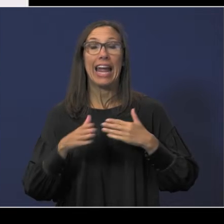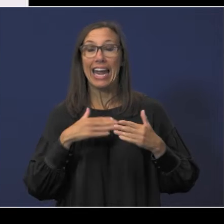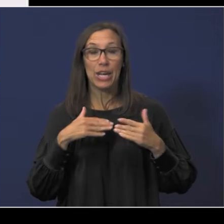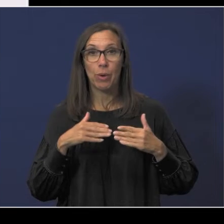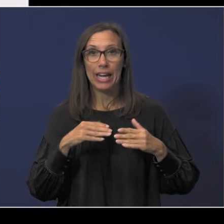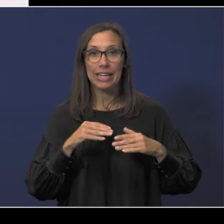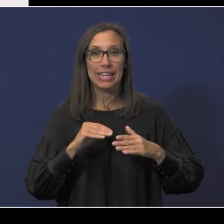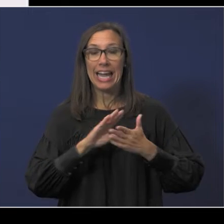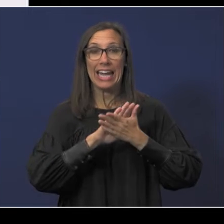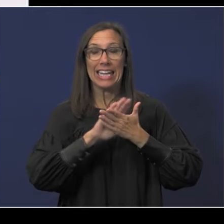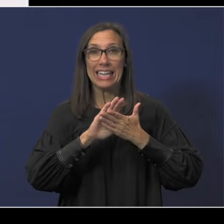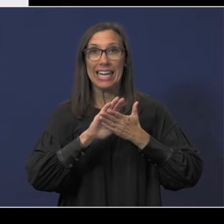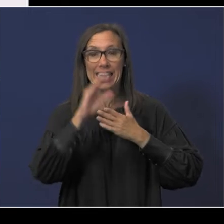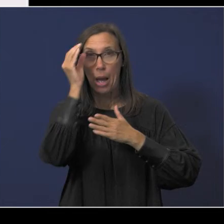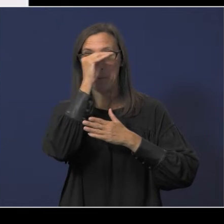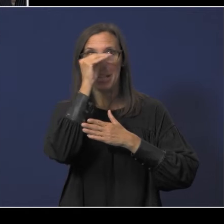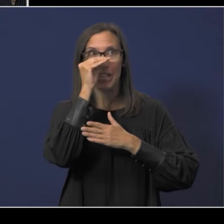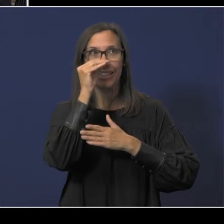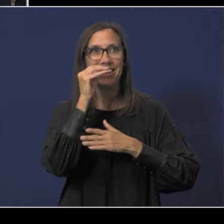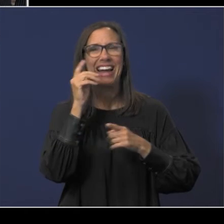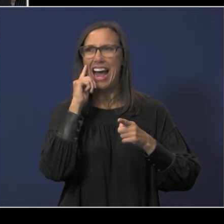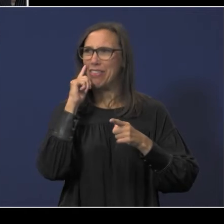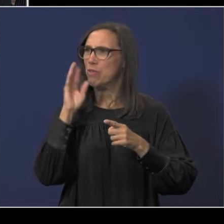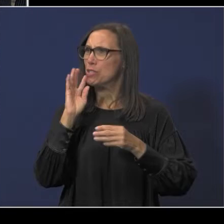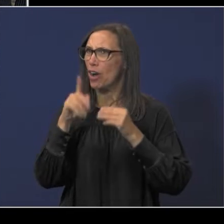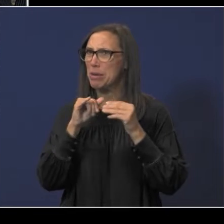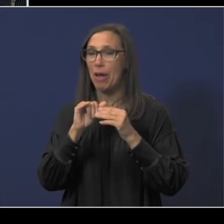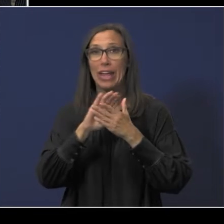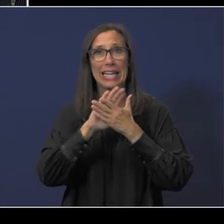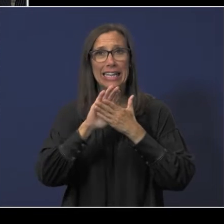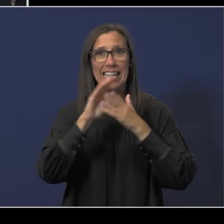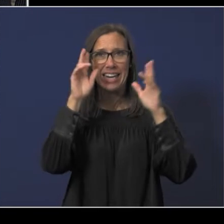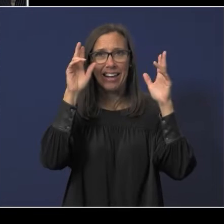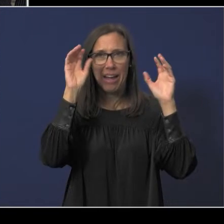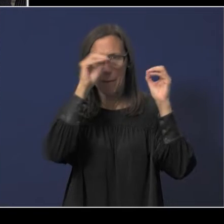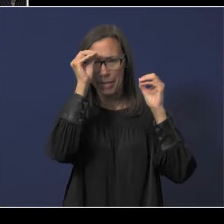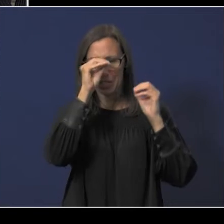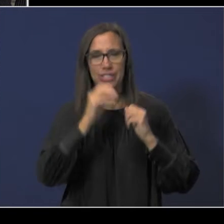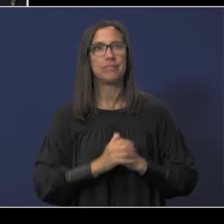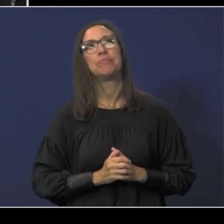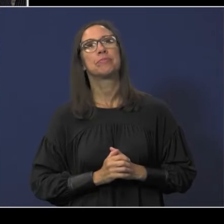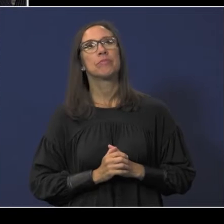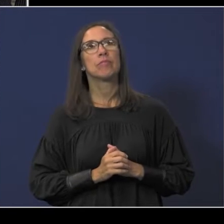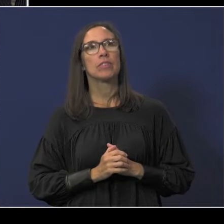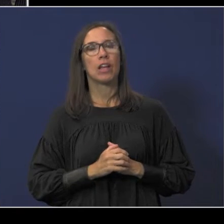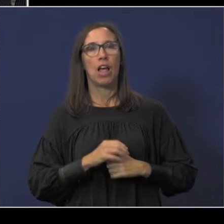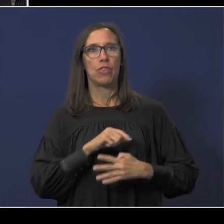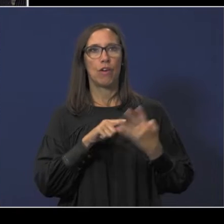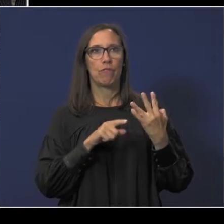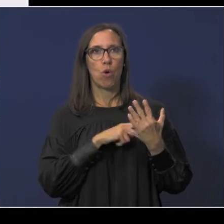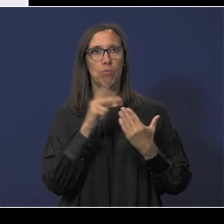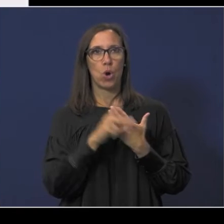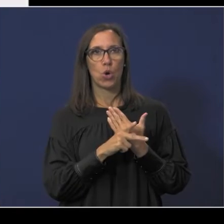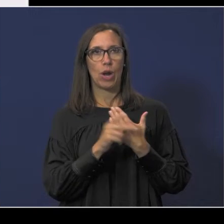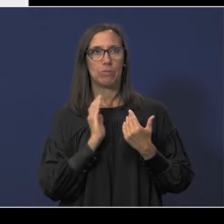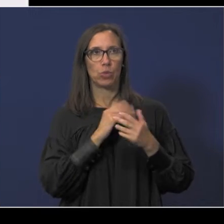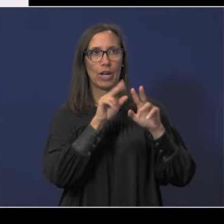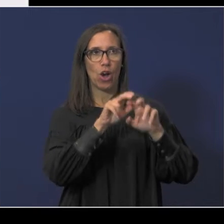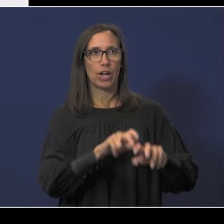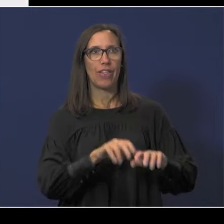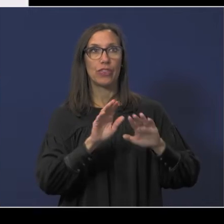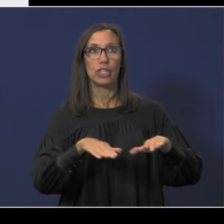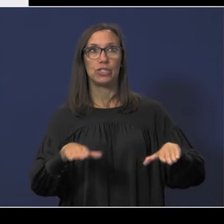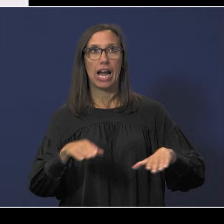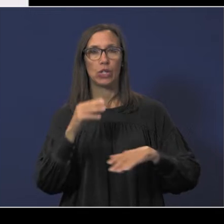clean opinions i think that's what we're talking about clean opinions uh so the four programs that we audited we did the child